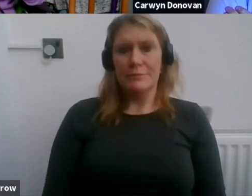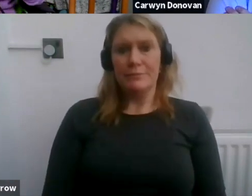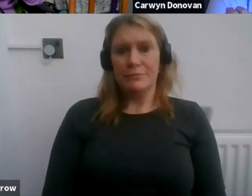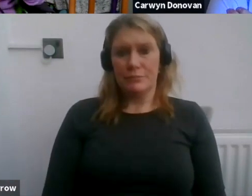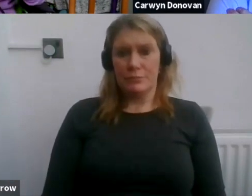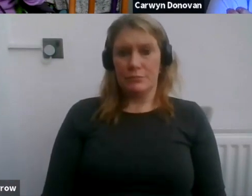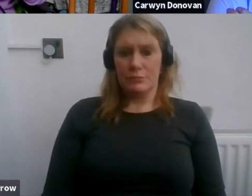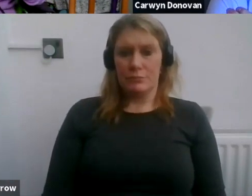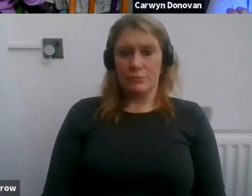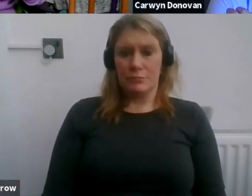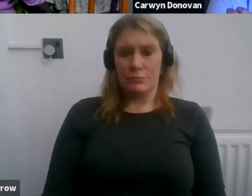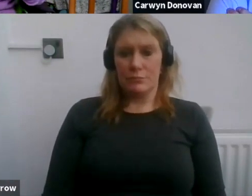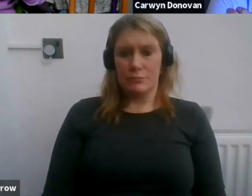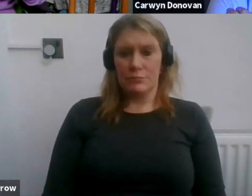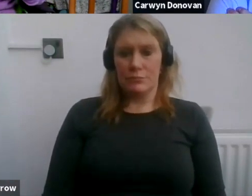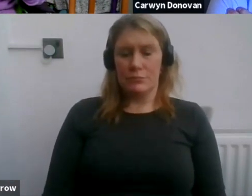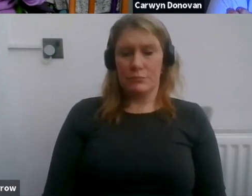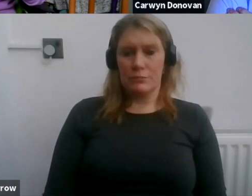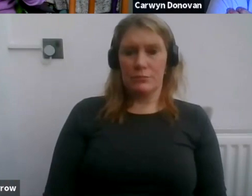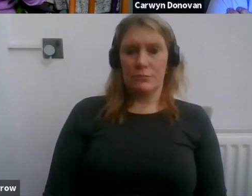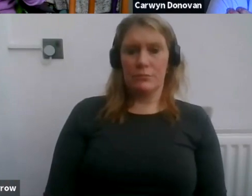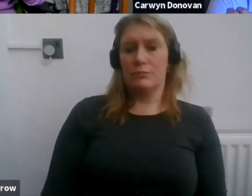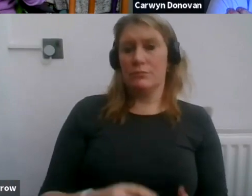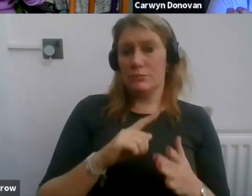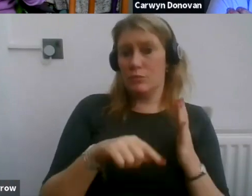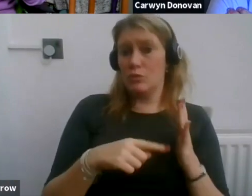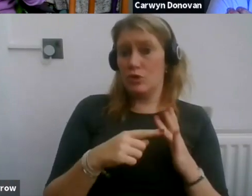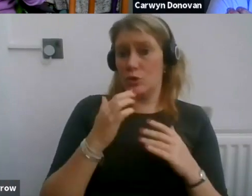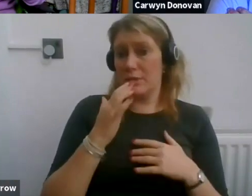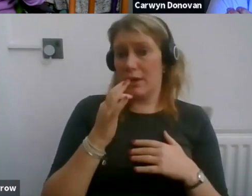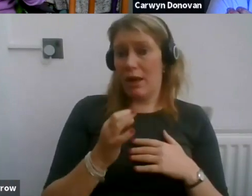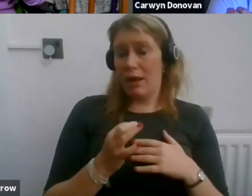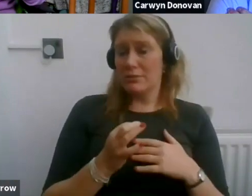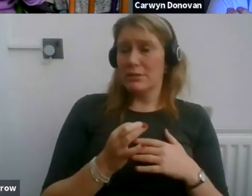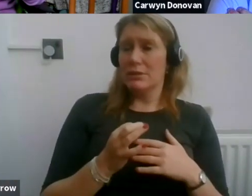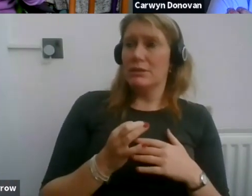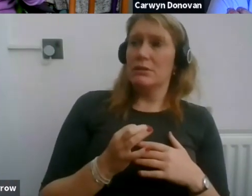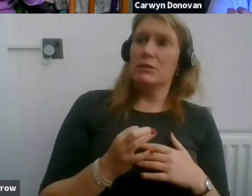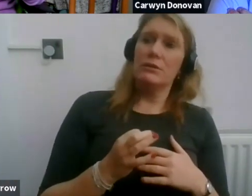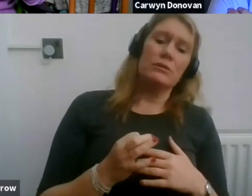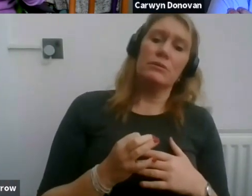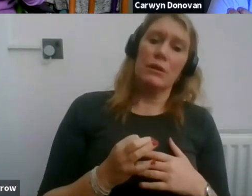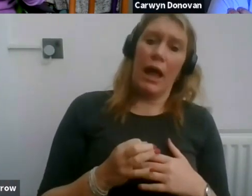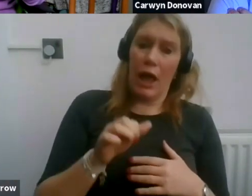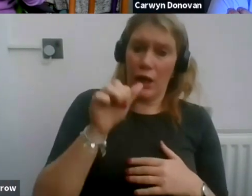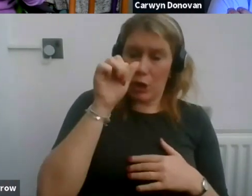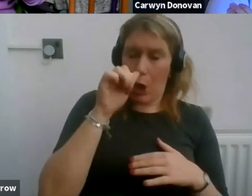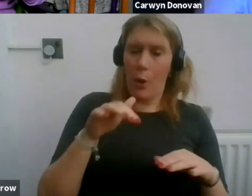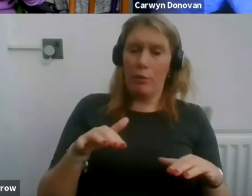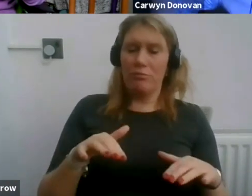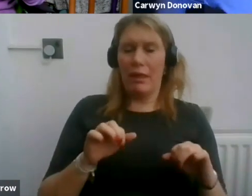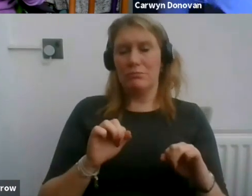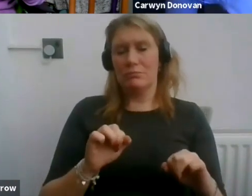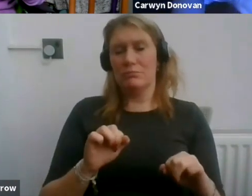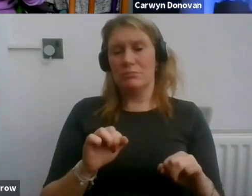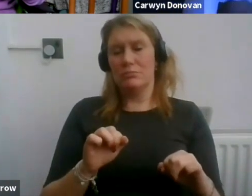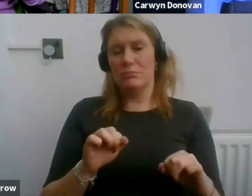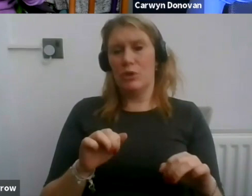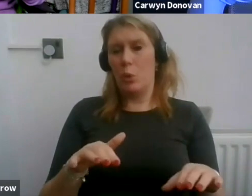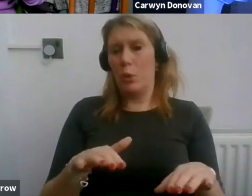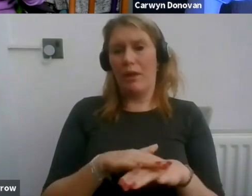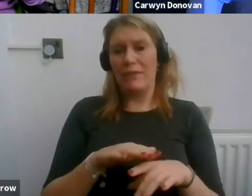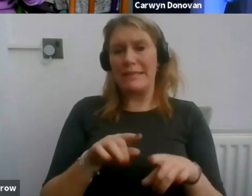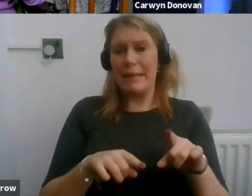do you think, I mean, are you finding already, for example, if you're a worker, I mean, I know you cover a huge range of jobs just like